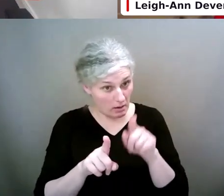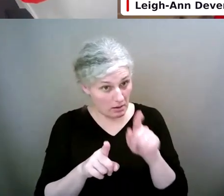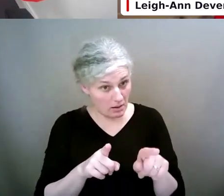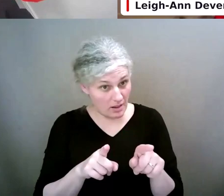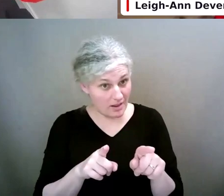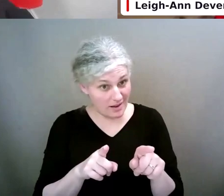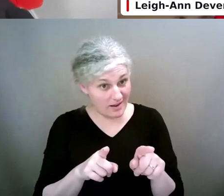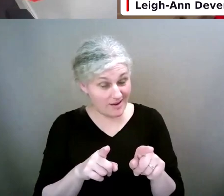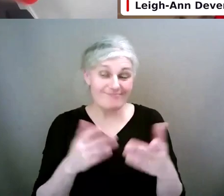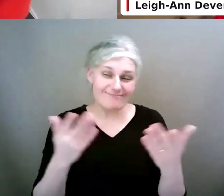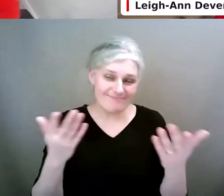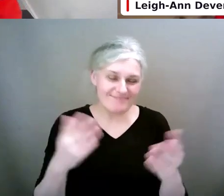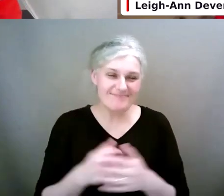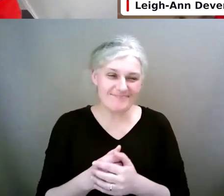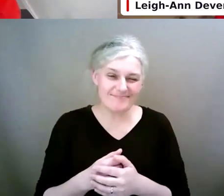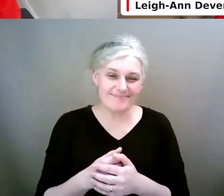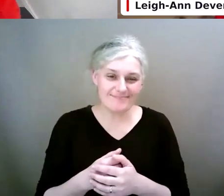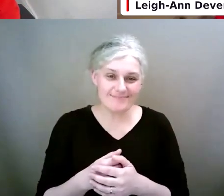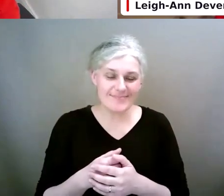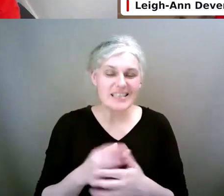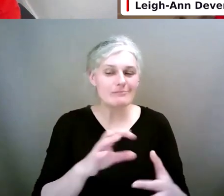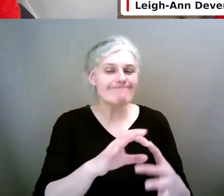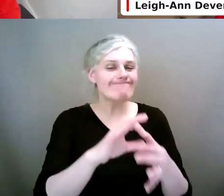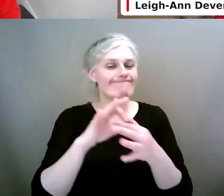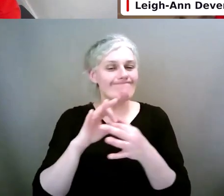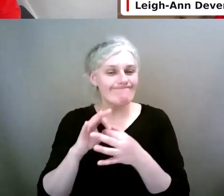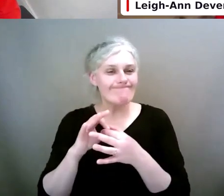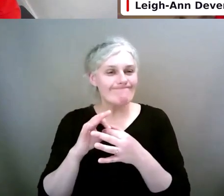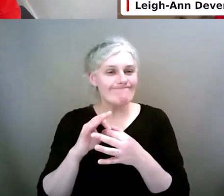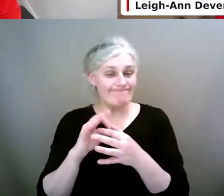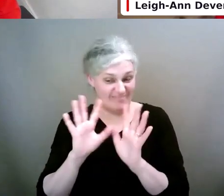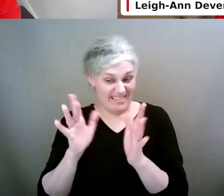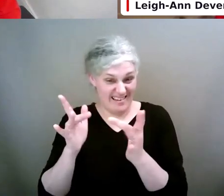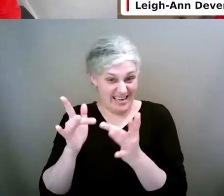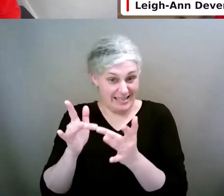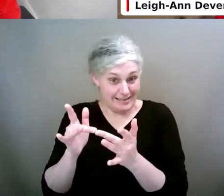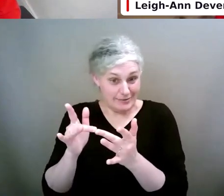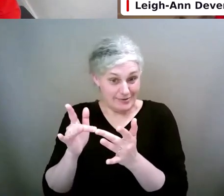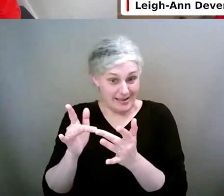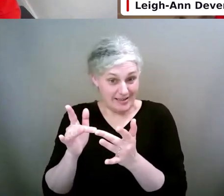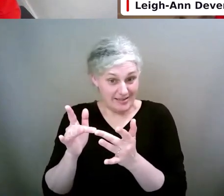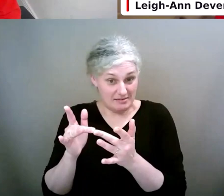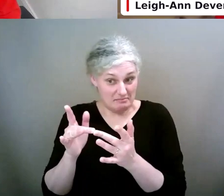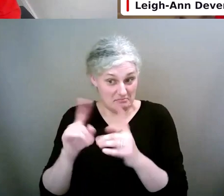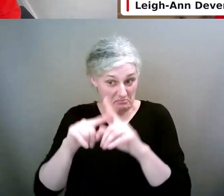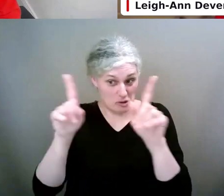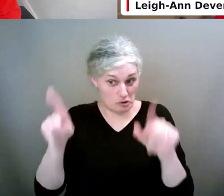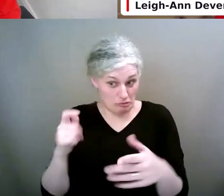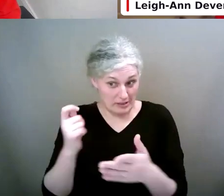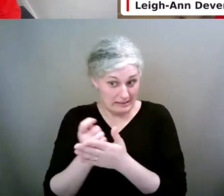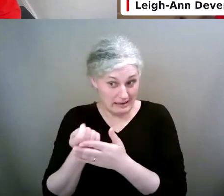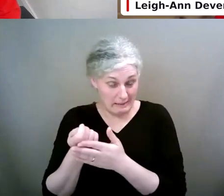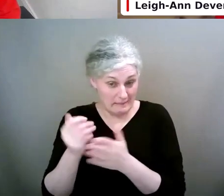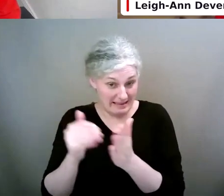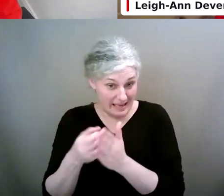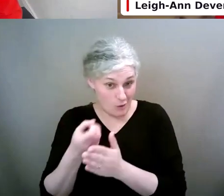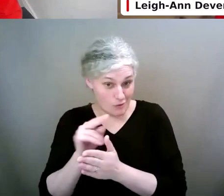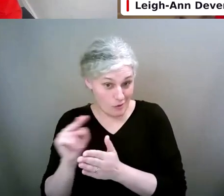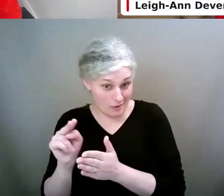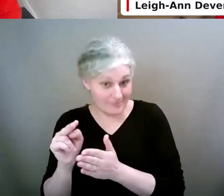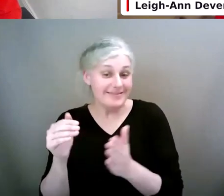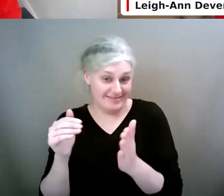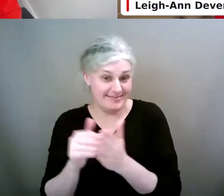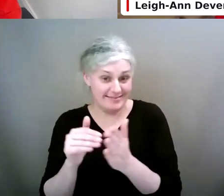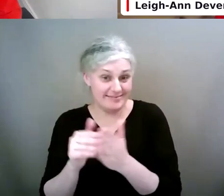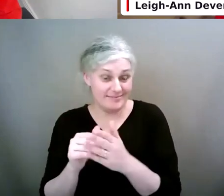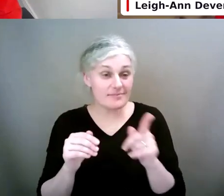TV, anything that connects to the old internet is TV is screen time, isn't it? Yeah, it is. So